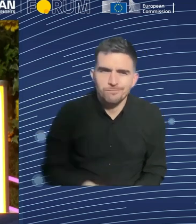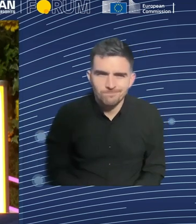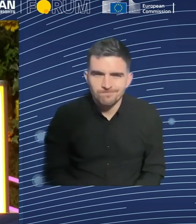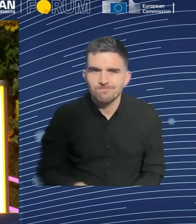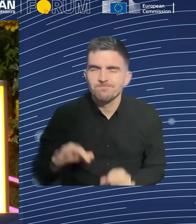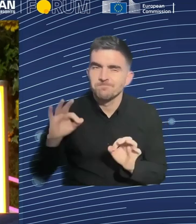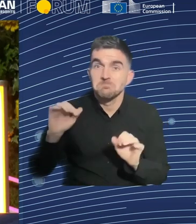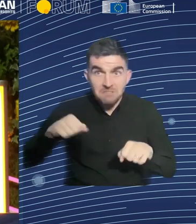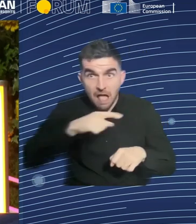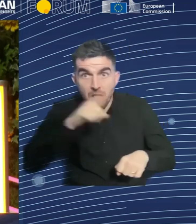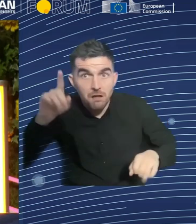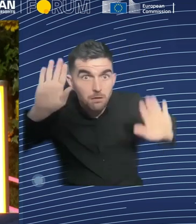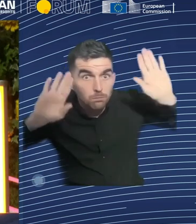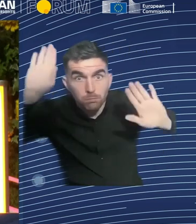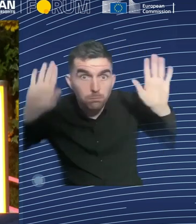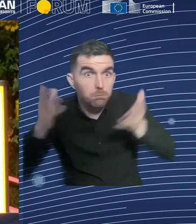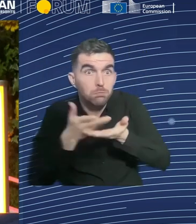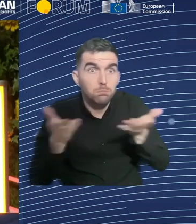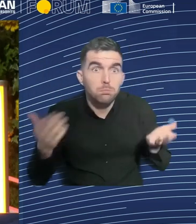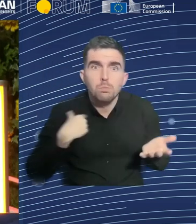middle of the room.